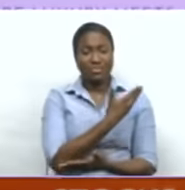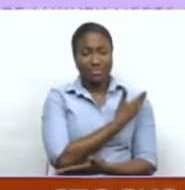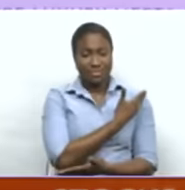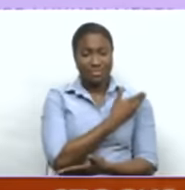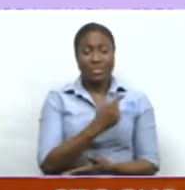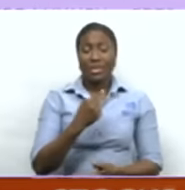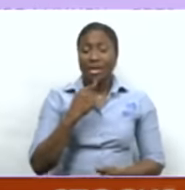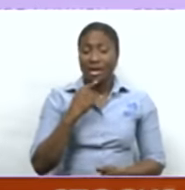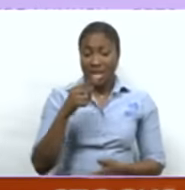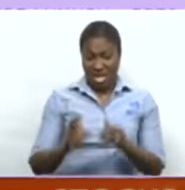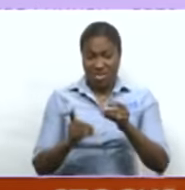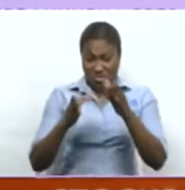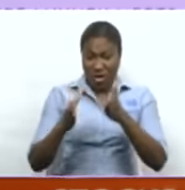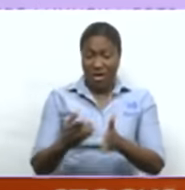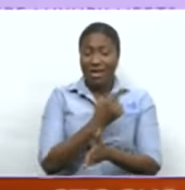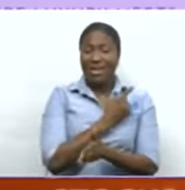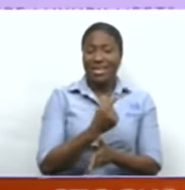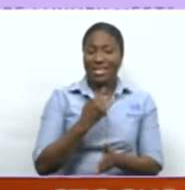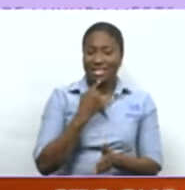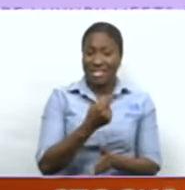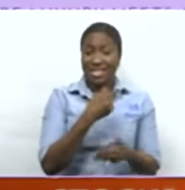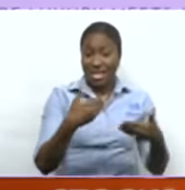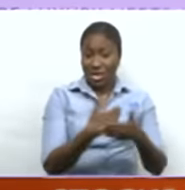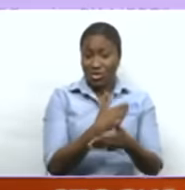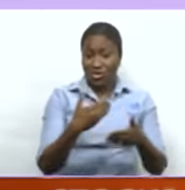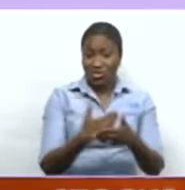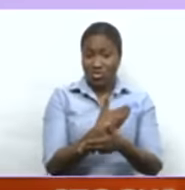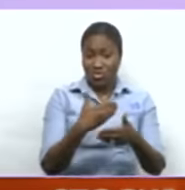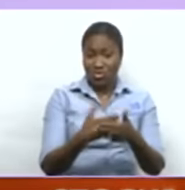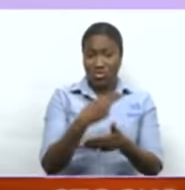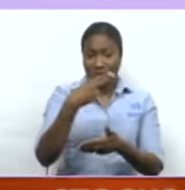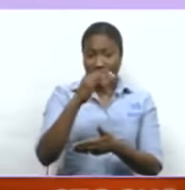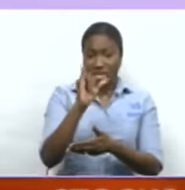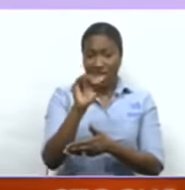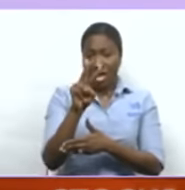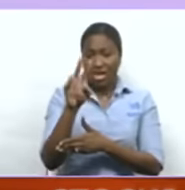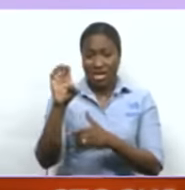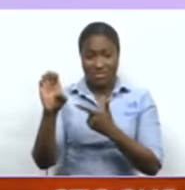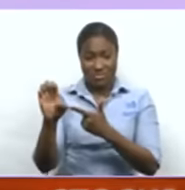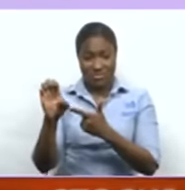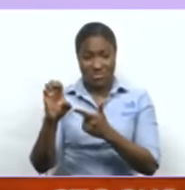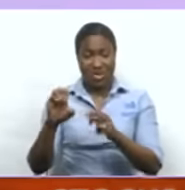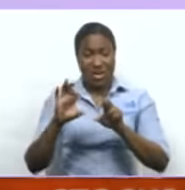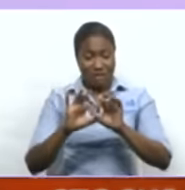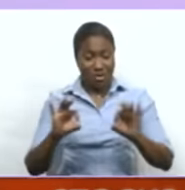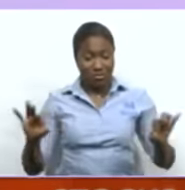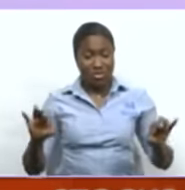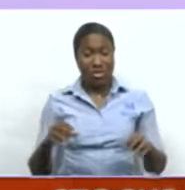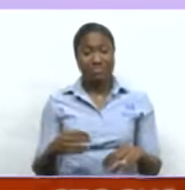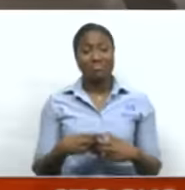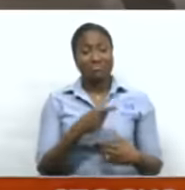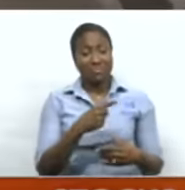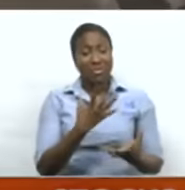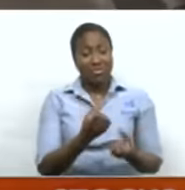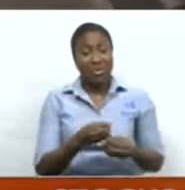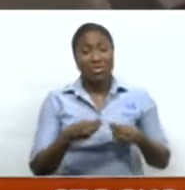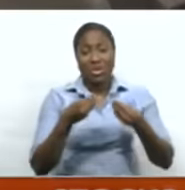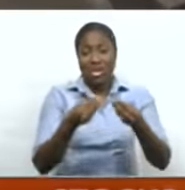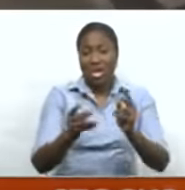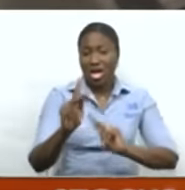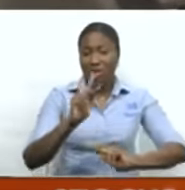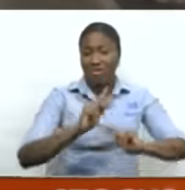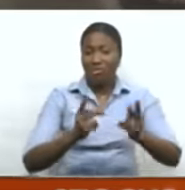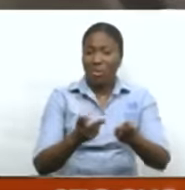the line, which is highly customizable, has been developed with local designers in mind. As Standards wishes to give designers a